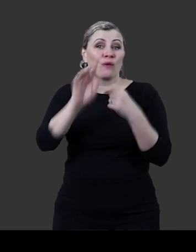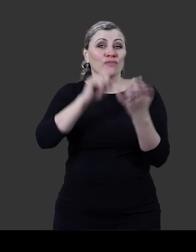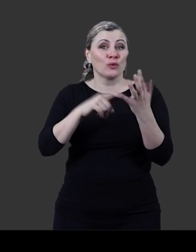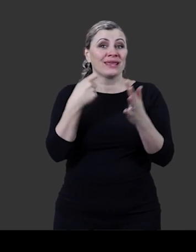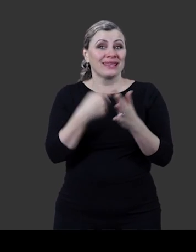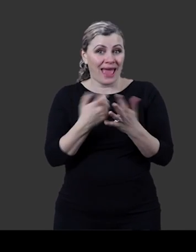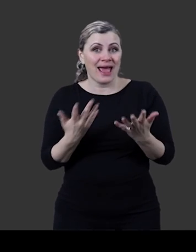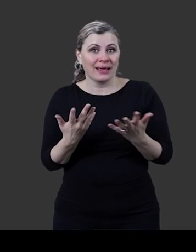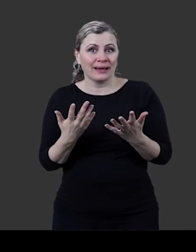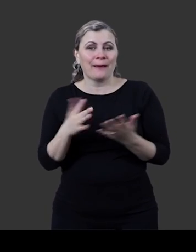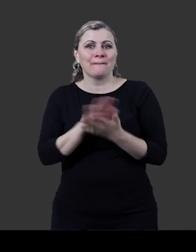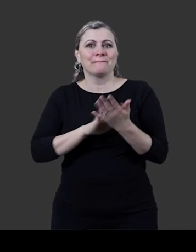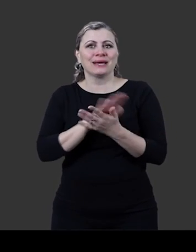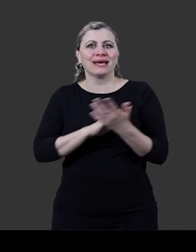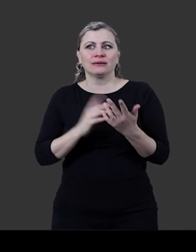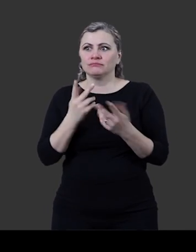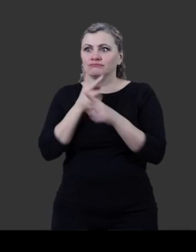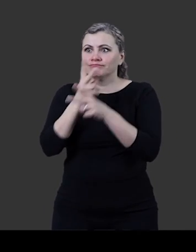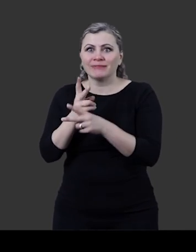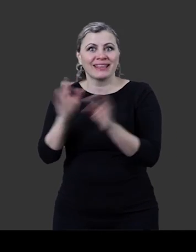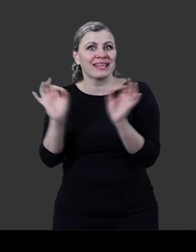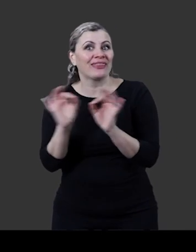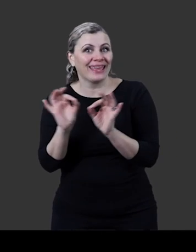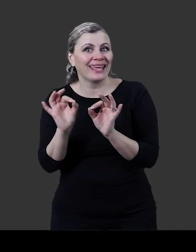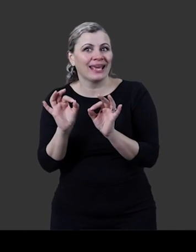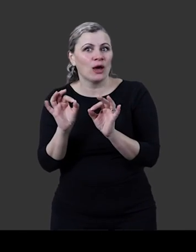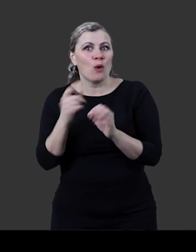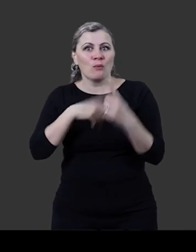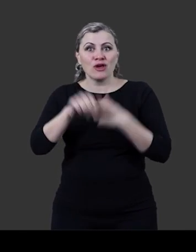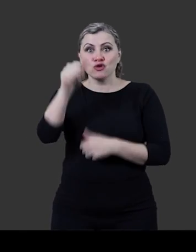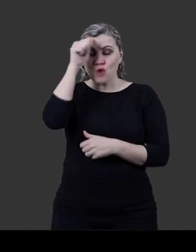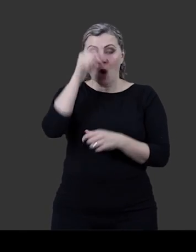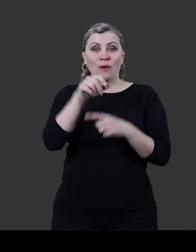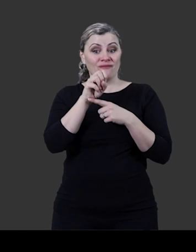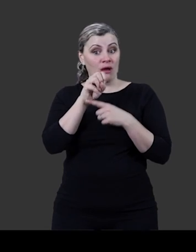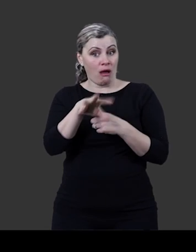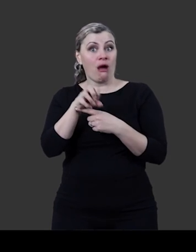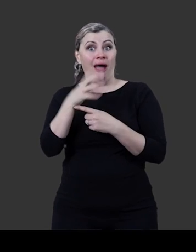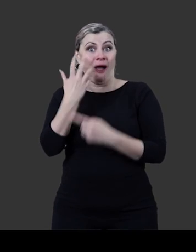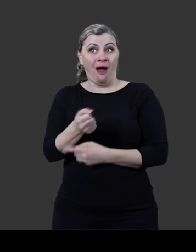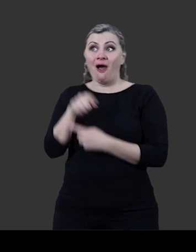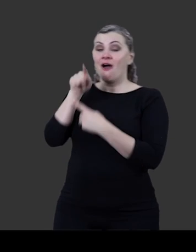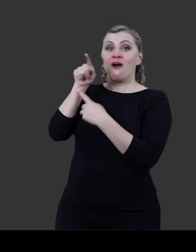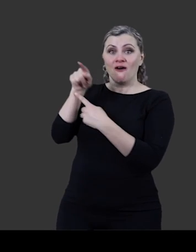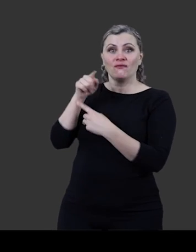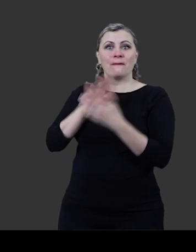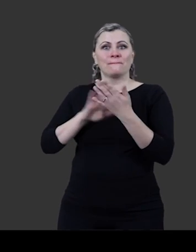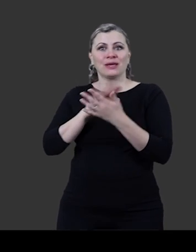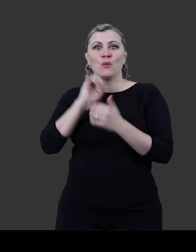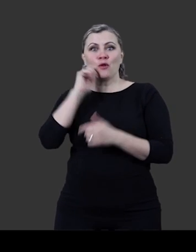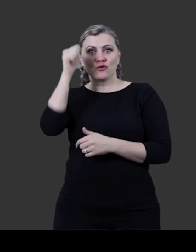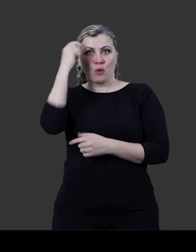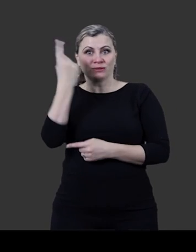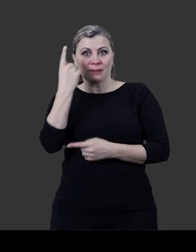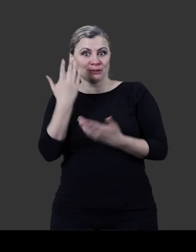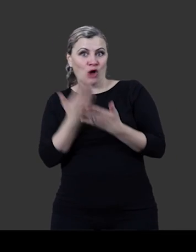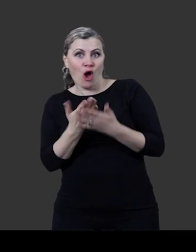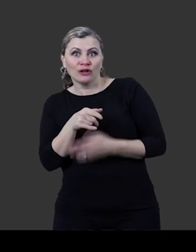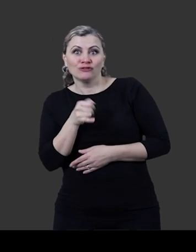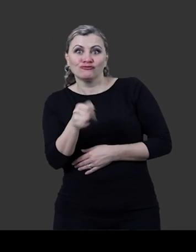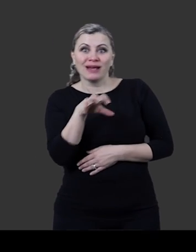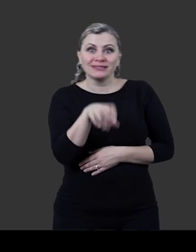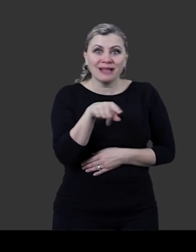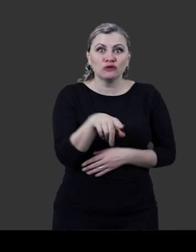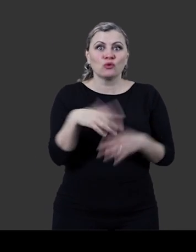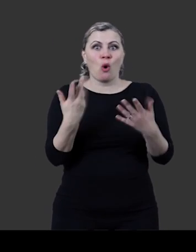unmanned. And we can know instantly just by installing one Situ8 unit whether there is someone on the tracks in those stations,